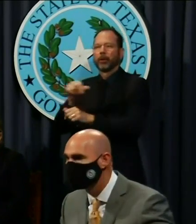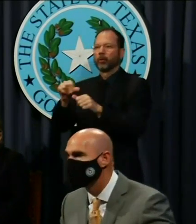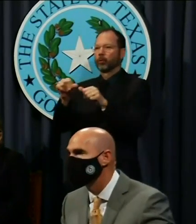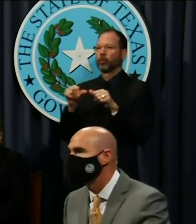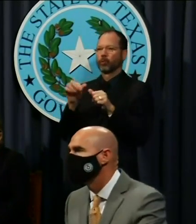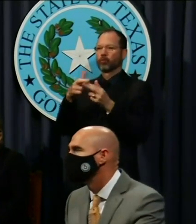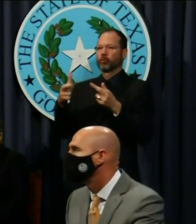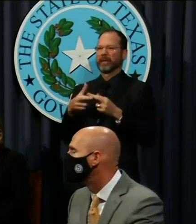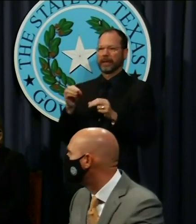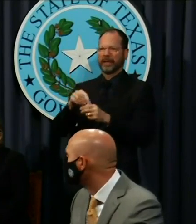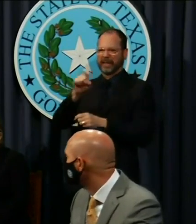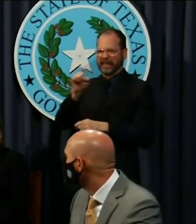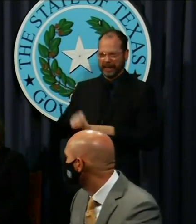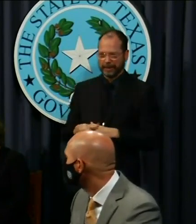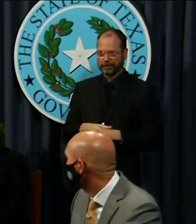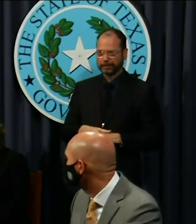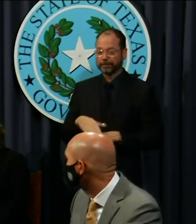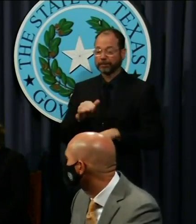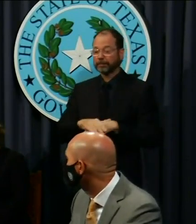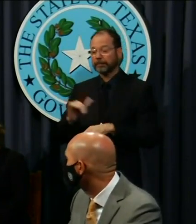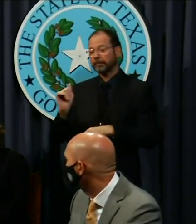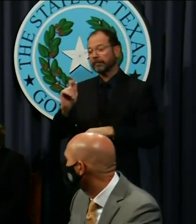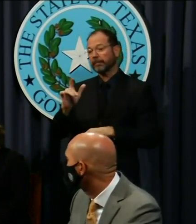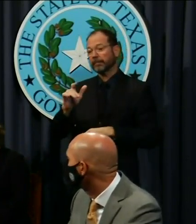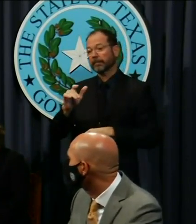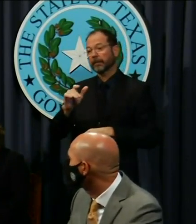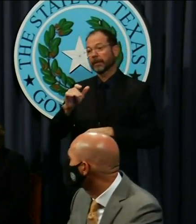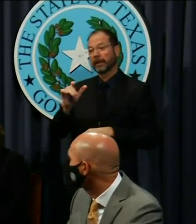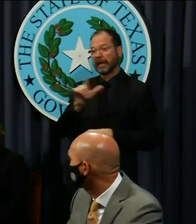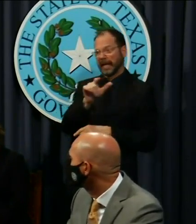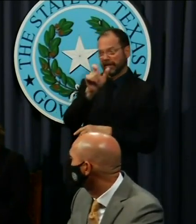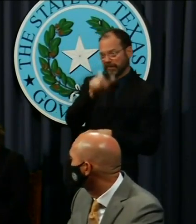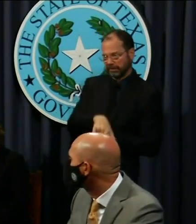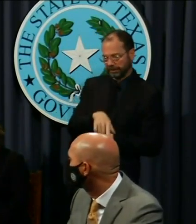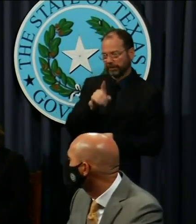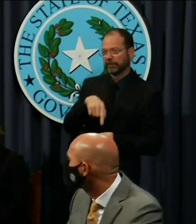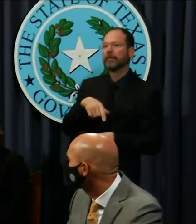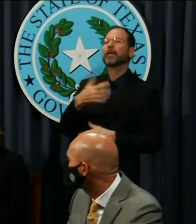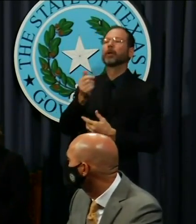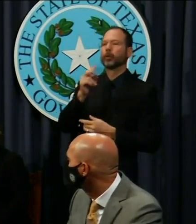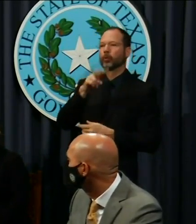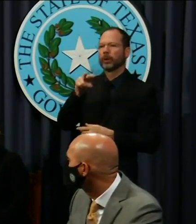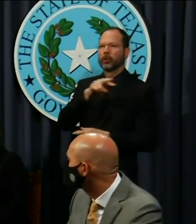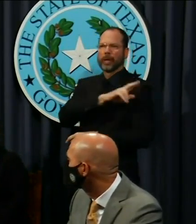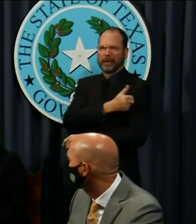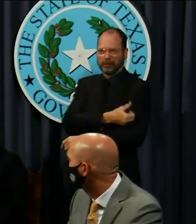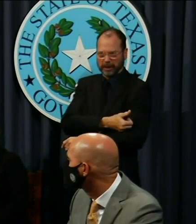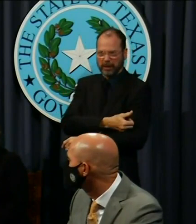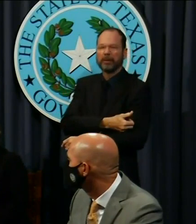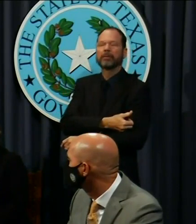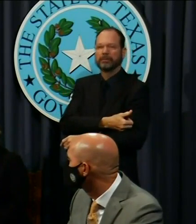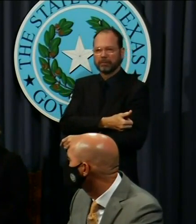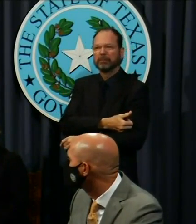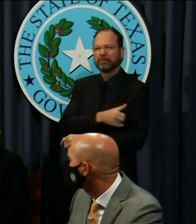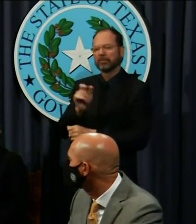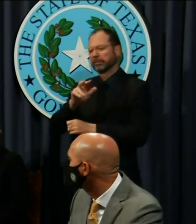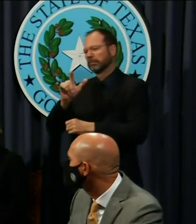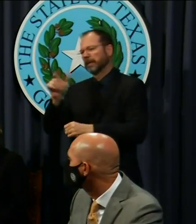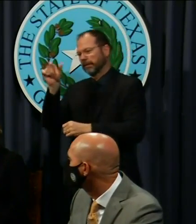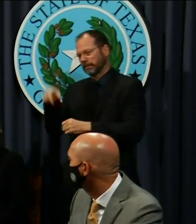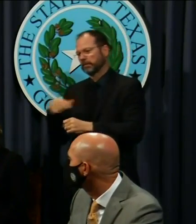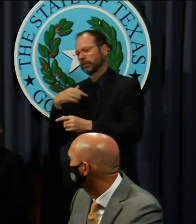Texas. If you look on the left column, it shows the 22 hospital regions across the state.